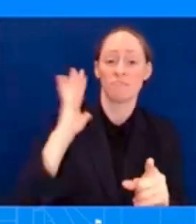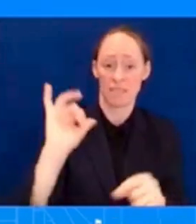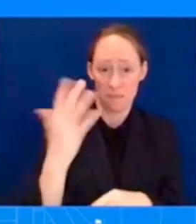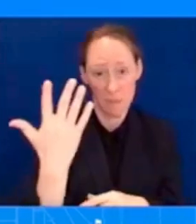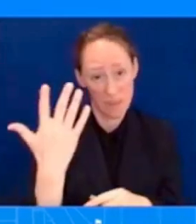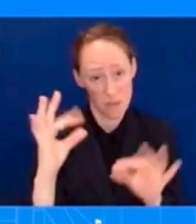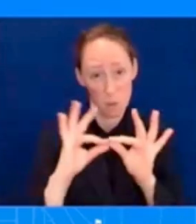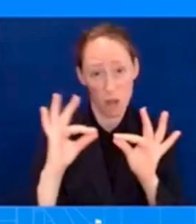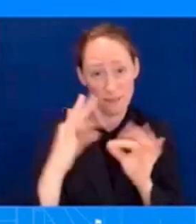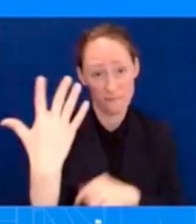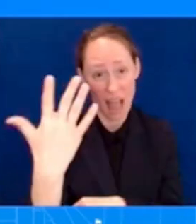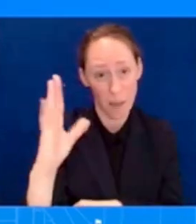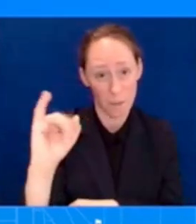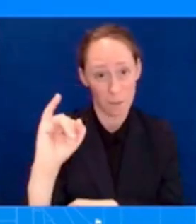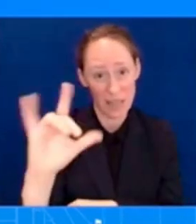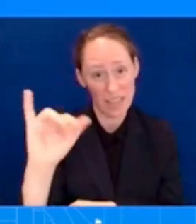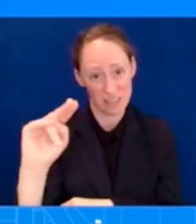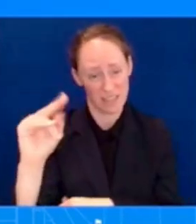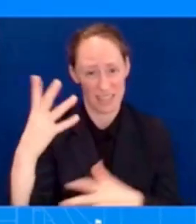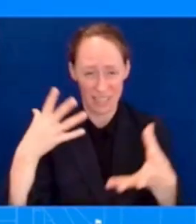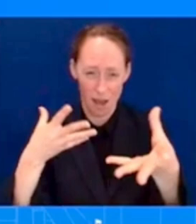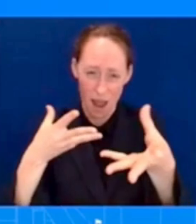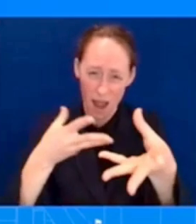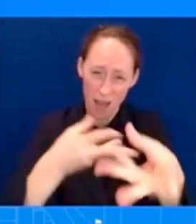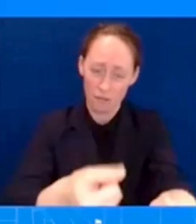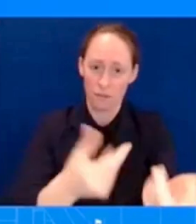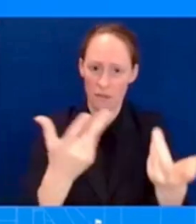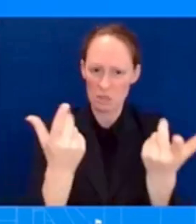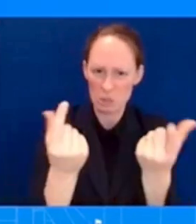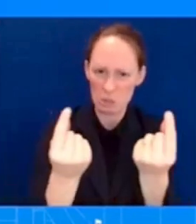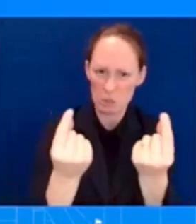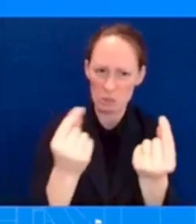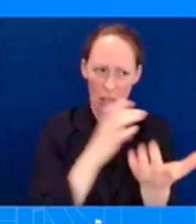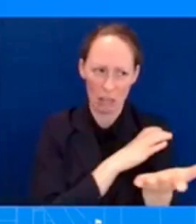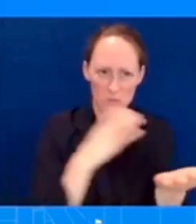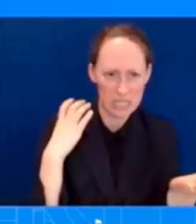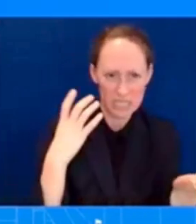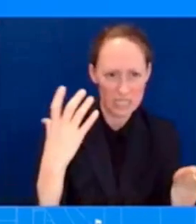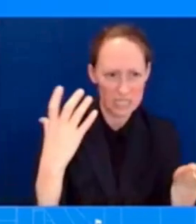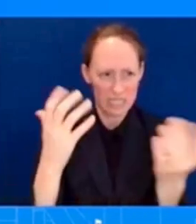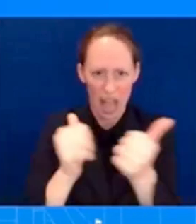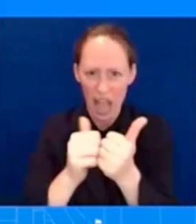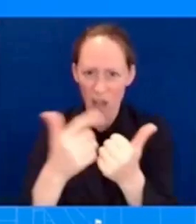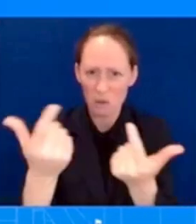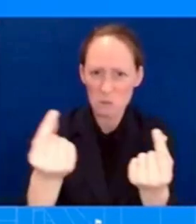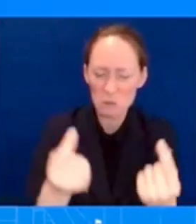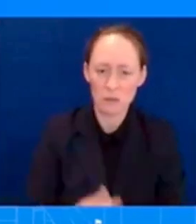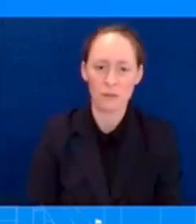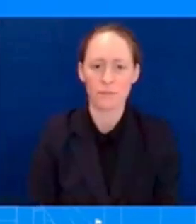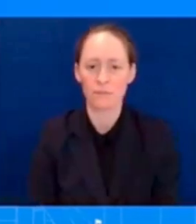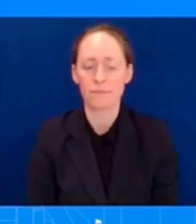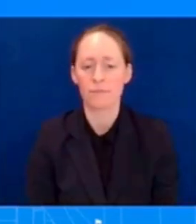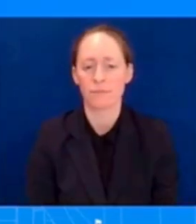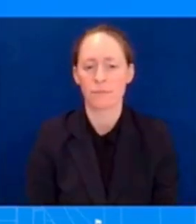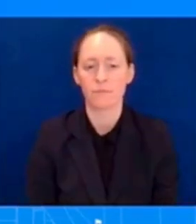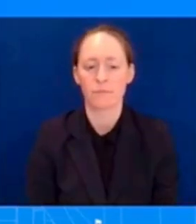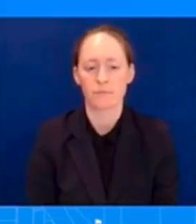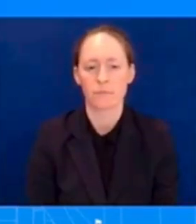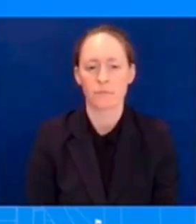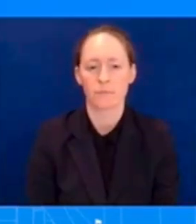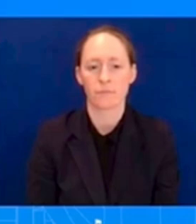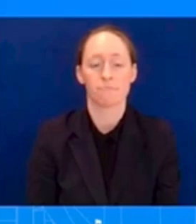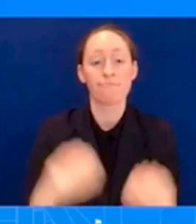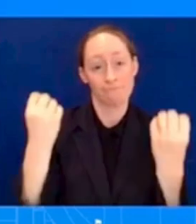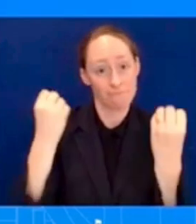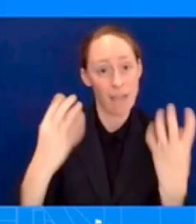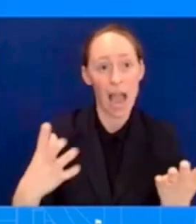There are a lot of reports out there right now talking about what they think that this potential is, what the potential cost of